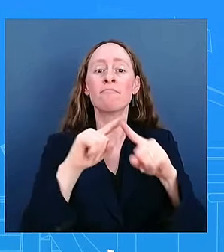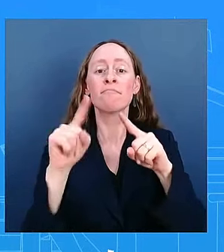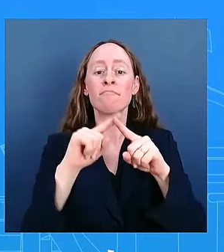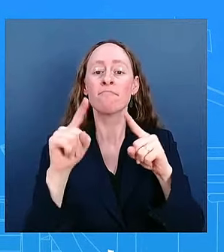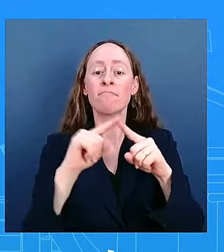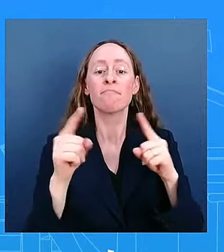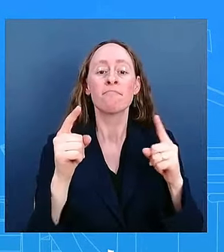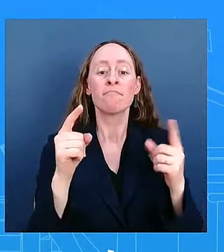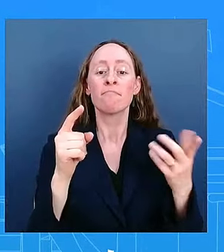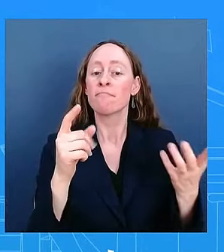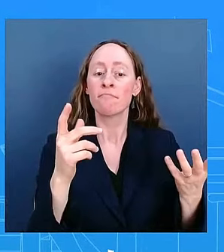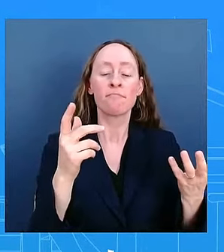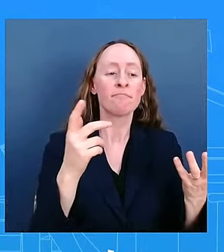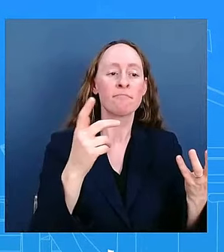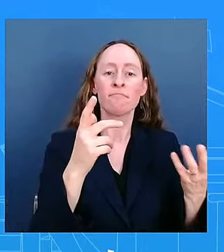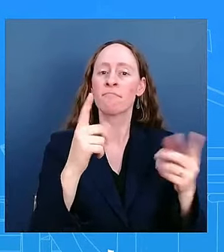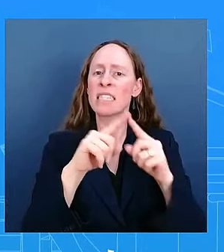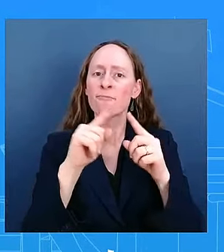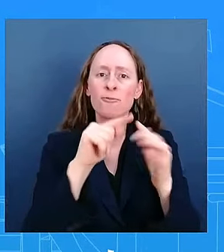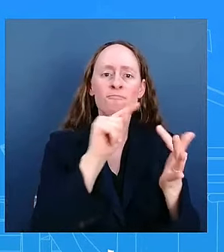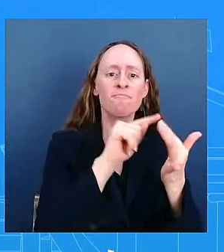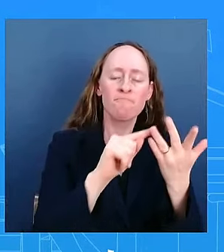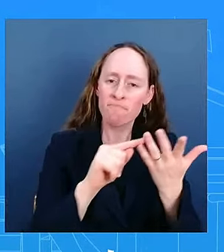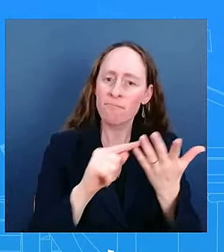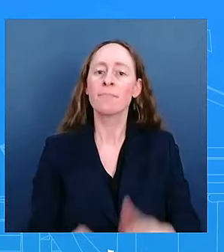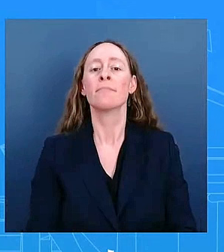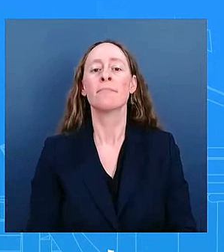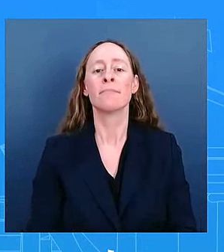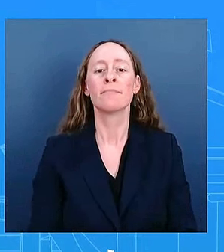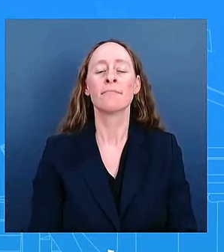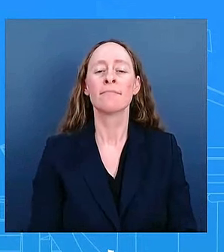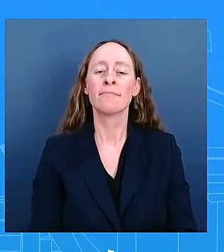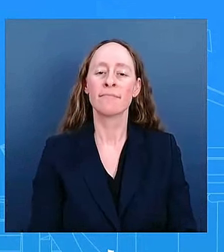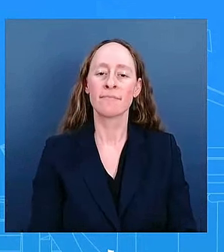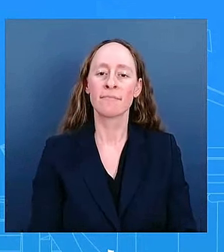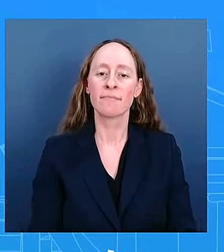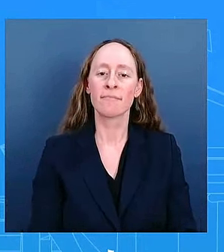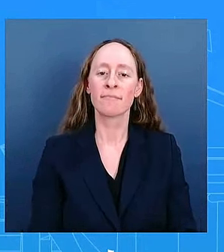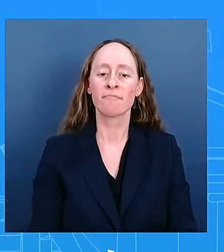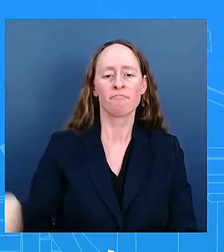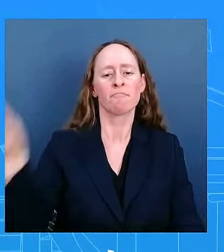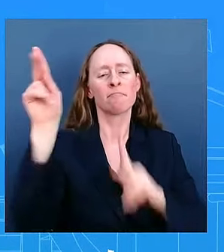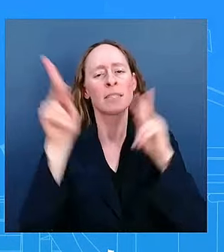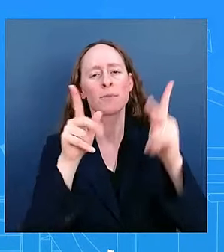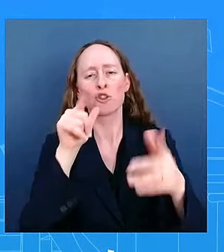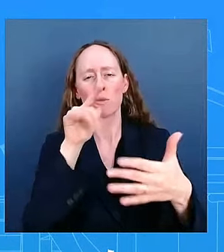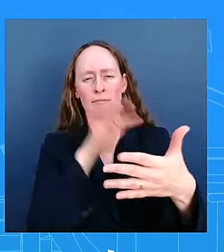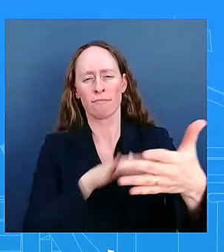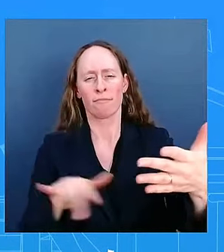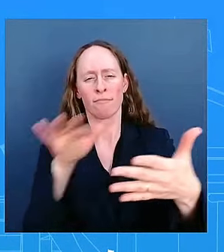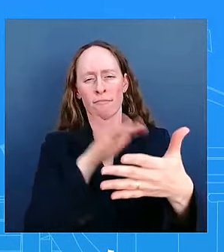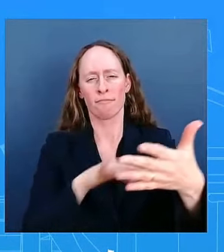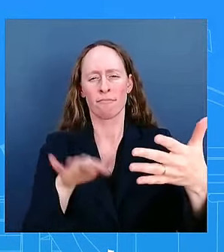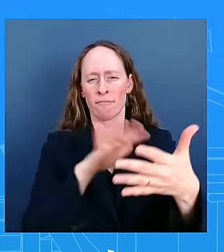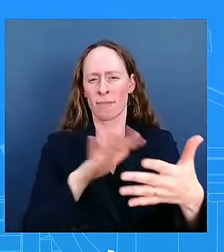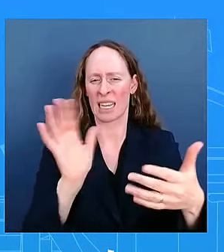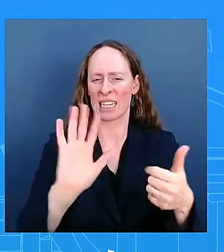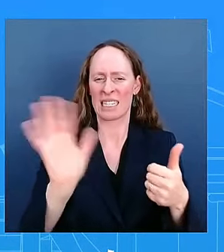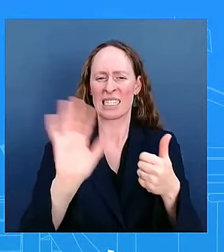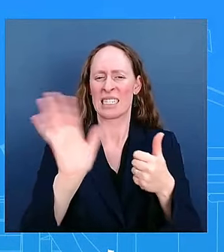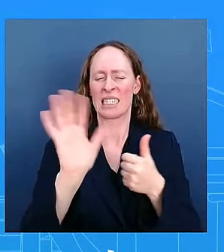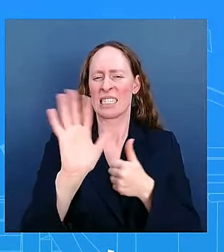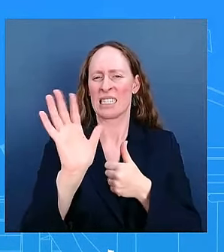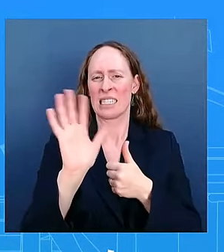uh outside analysts have correctly labeled that as a pretty toxic inflationary brew and i very much agree with that